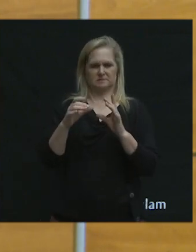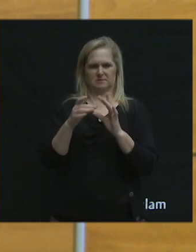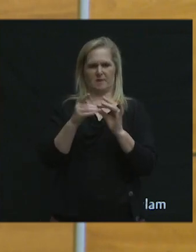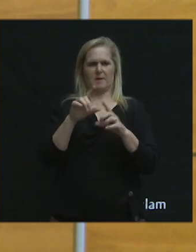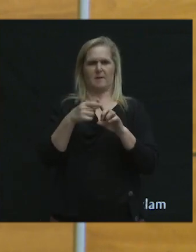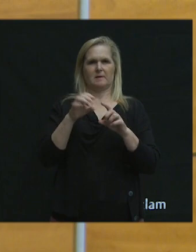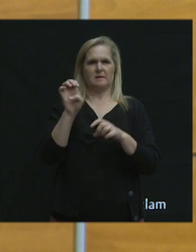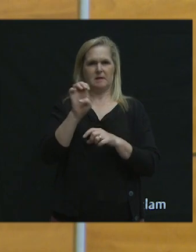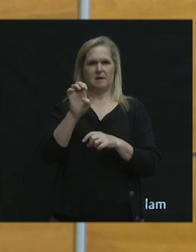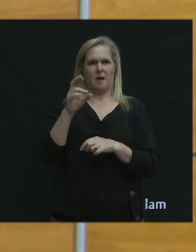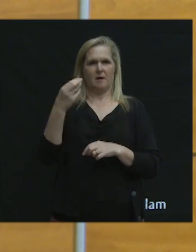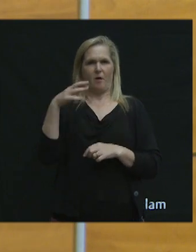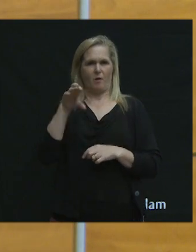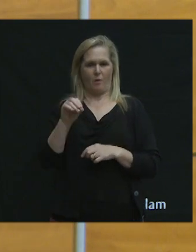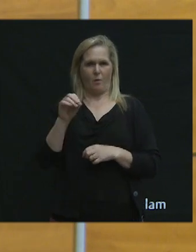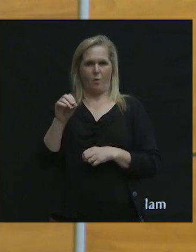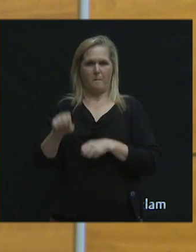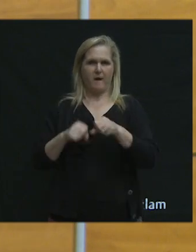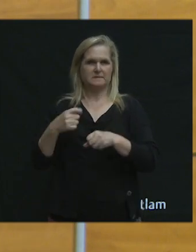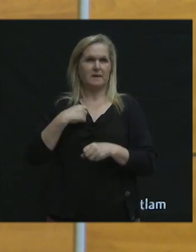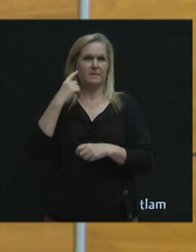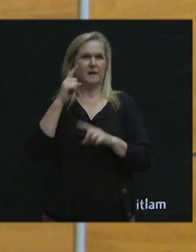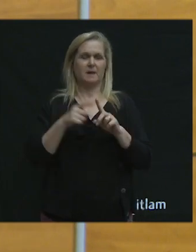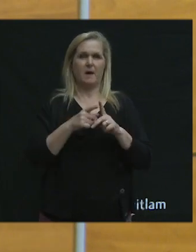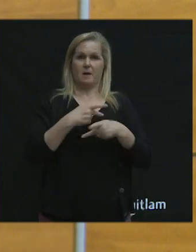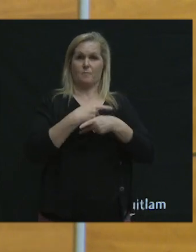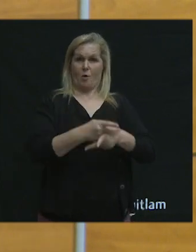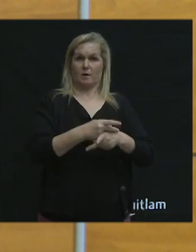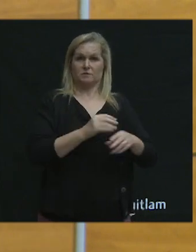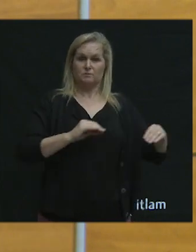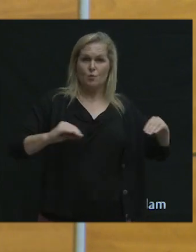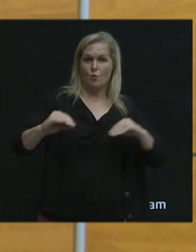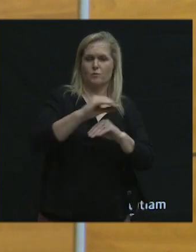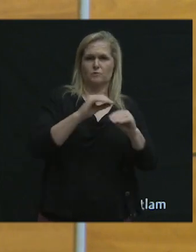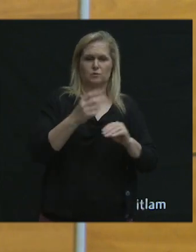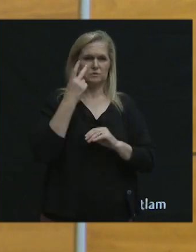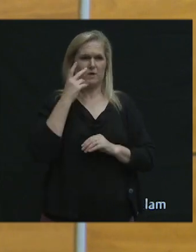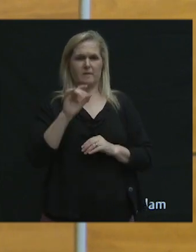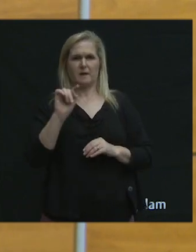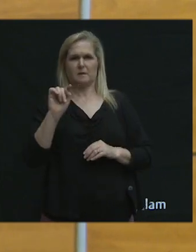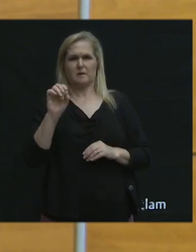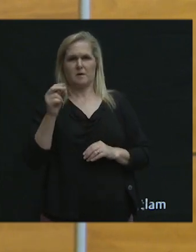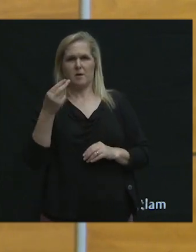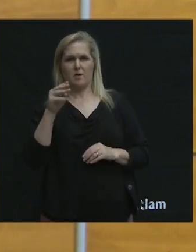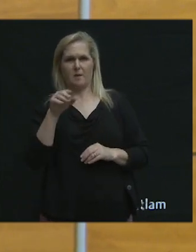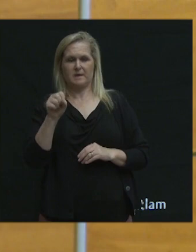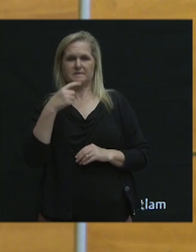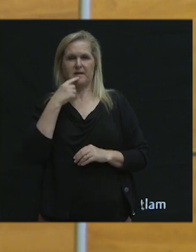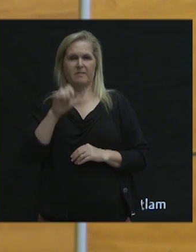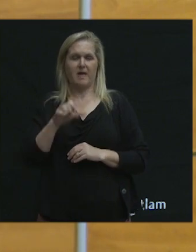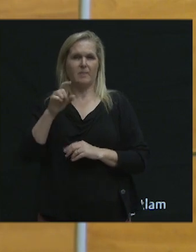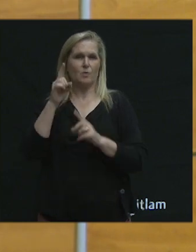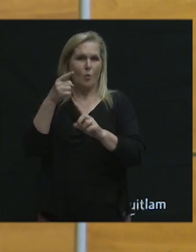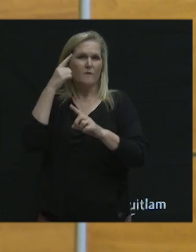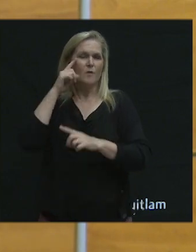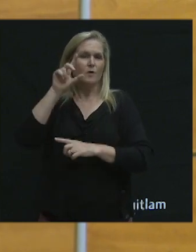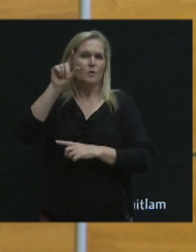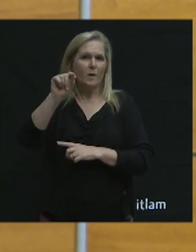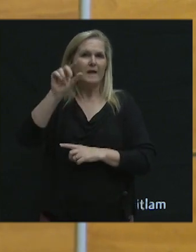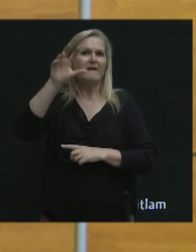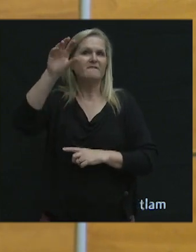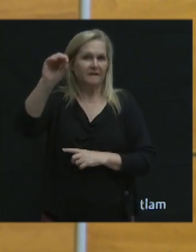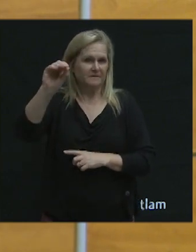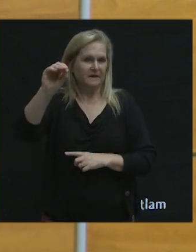clearly from a safety perspective. I'm thinking goods movement. You saw Thomas said, you know, this is a 2050 goal regarding moving